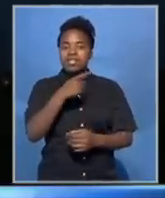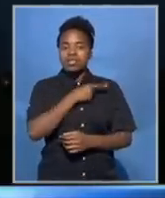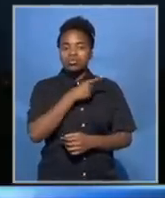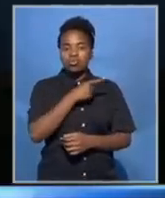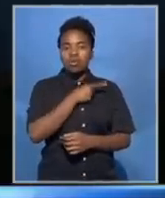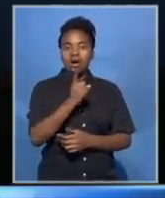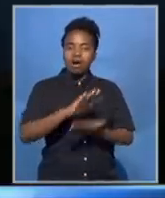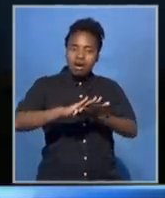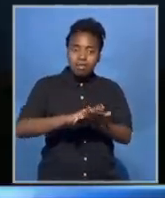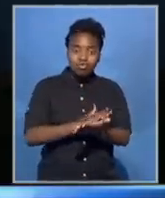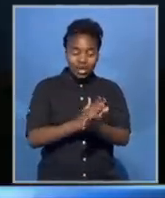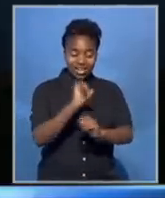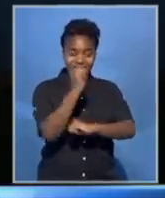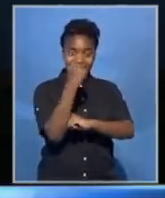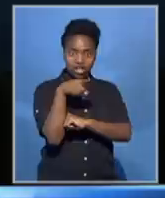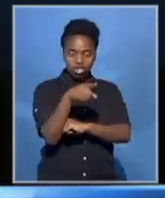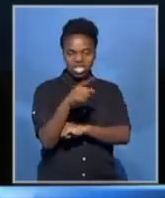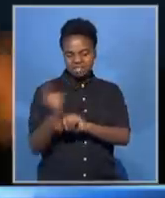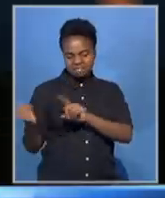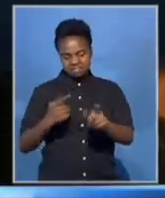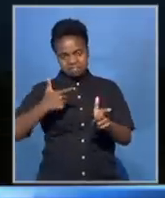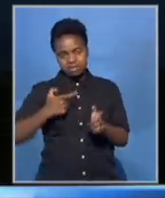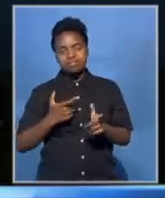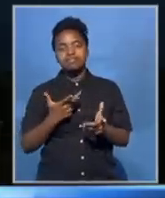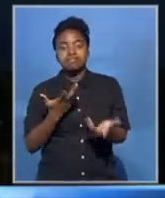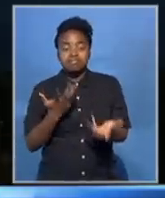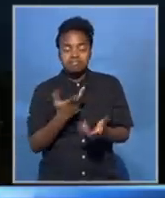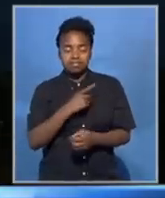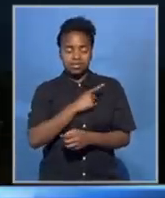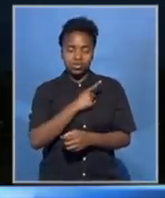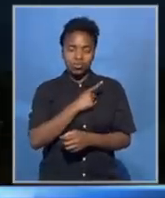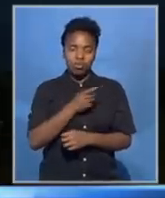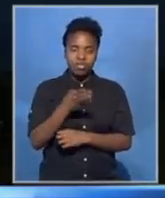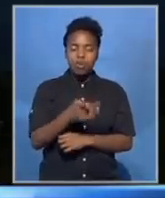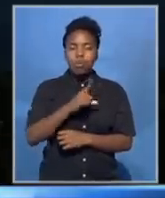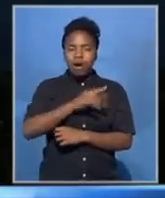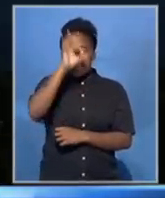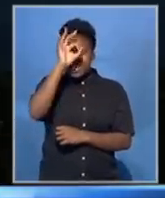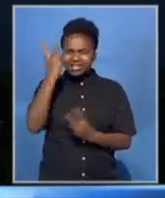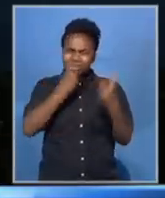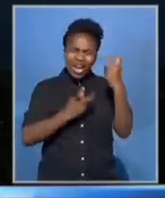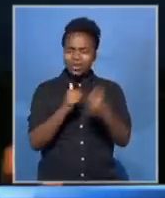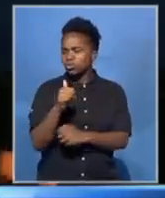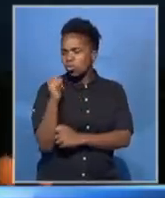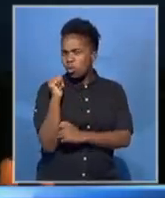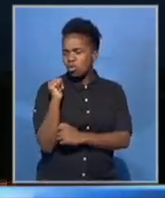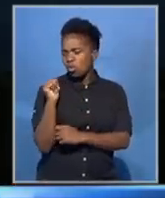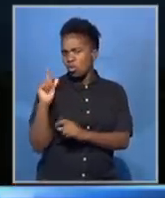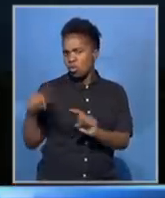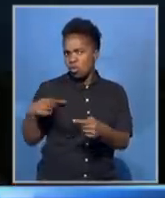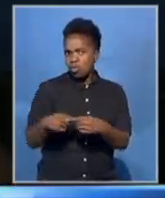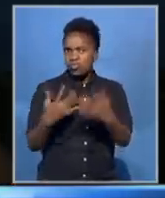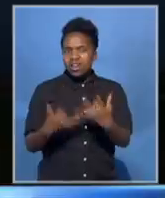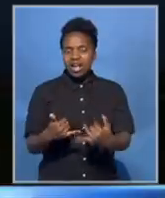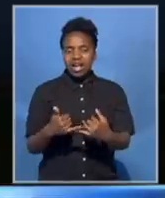manhunt has taken the police and security services in France all the way to the Picardy region they were searching yesterday, right up in the north